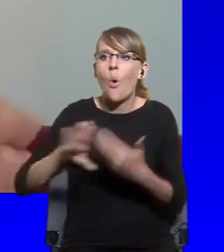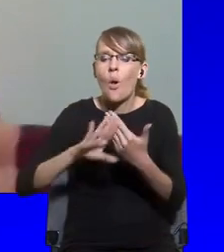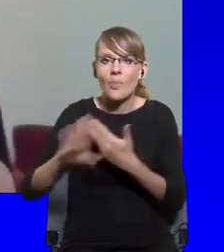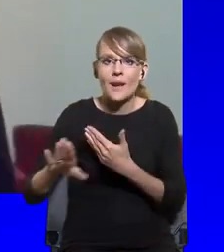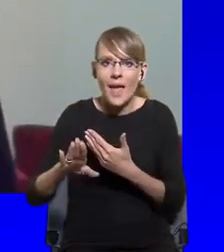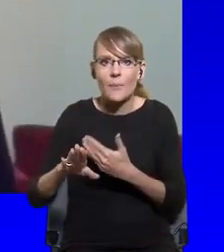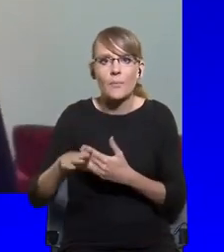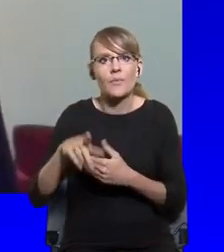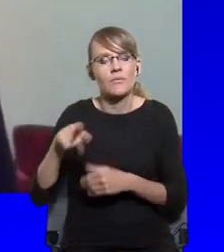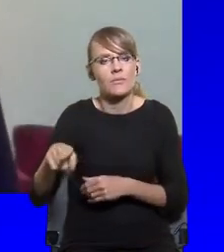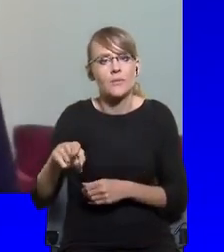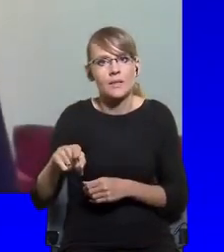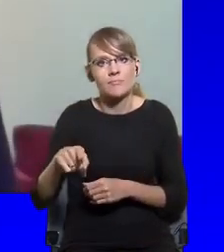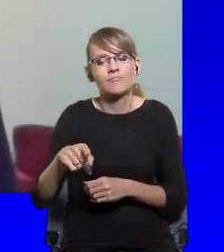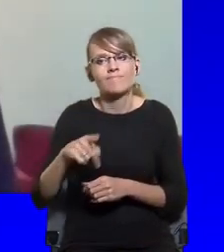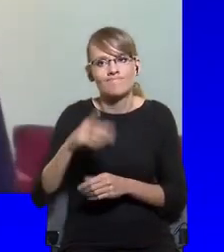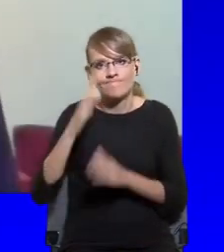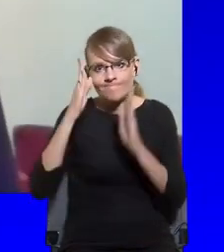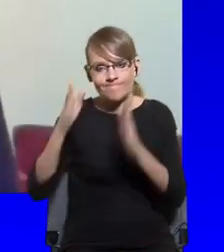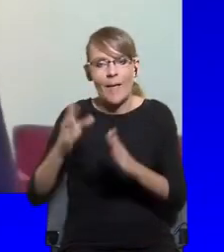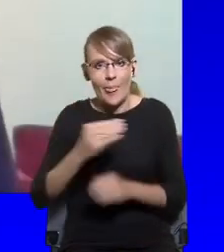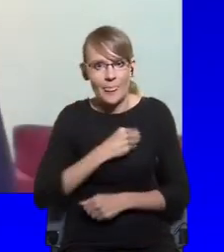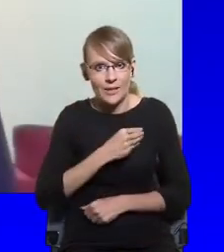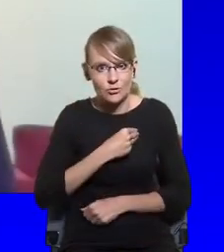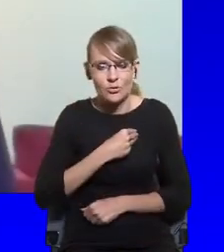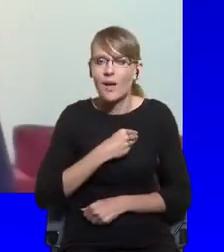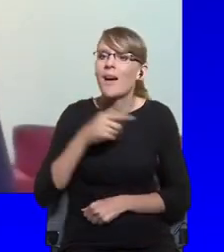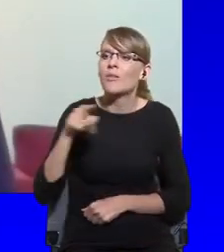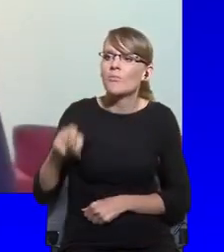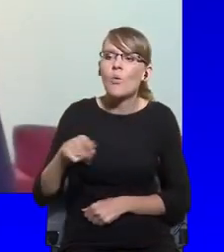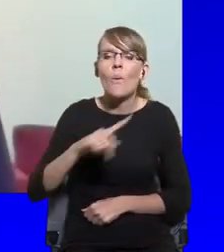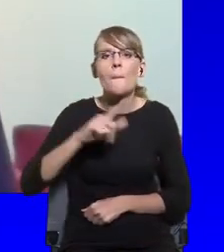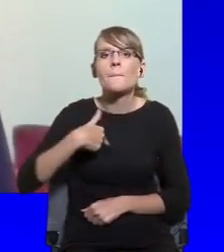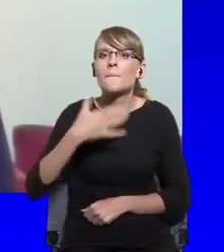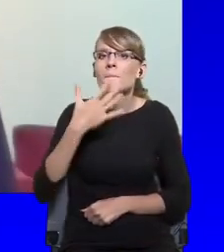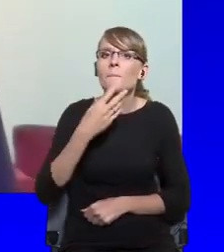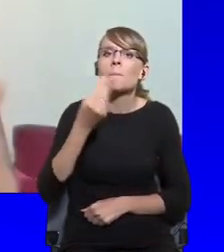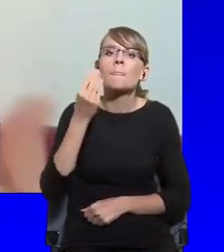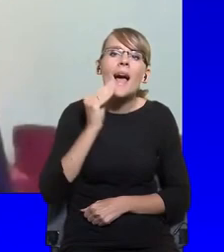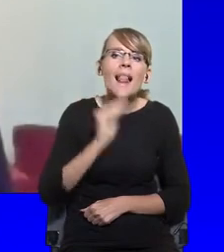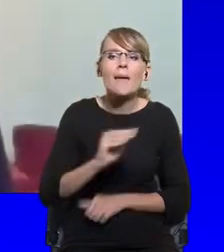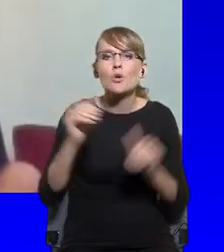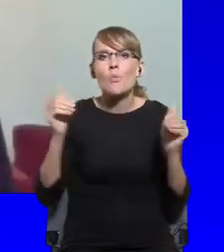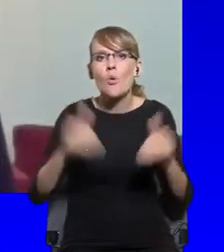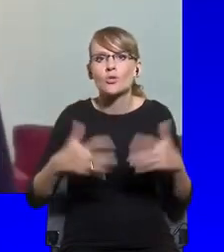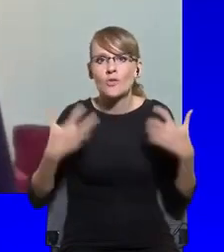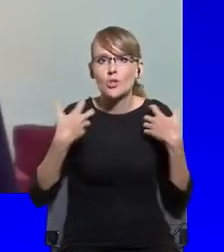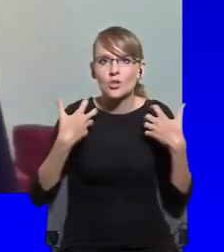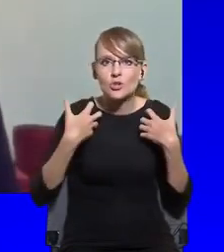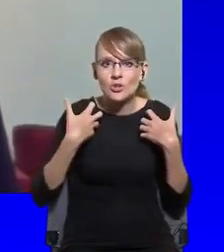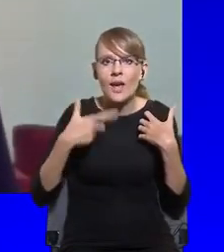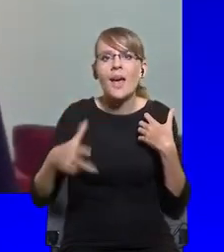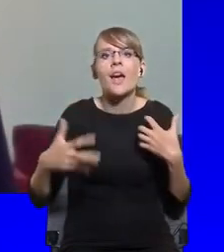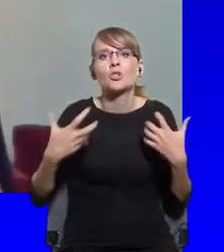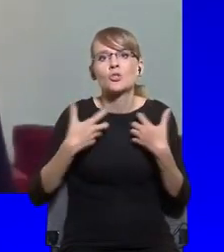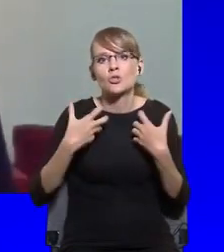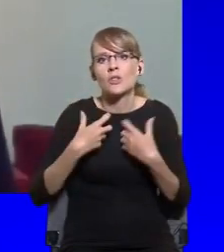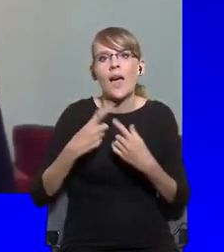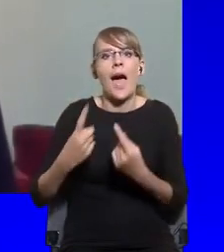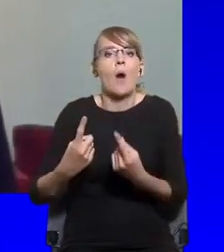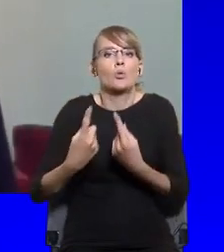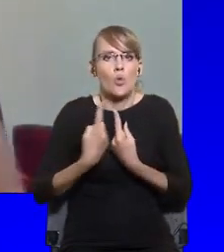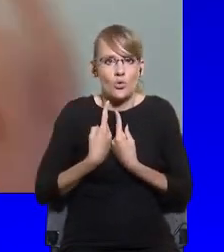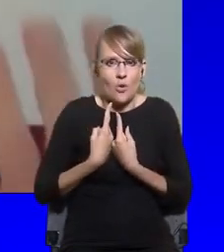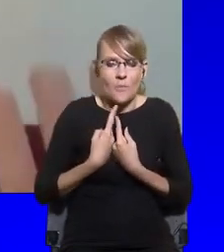In other words, the attitude where one says the best possible life is an autonomous life, but also a